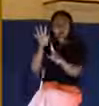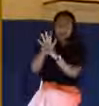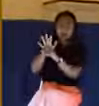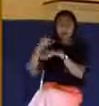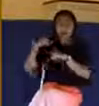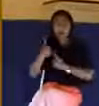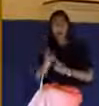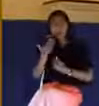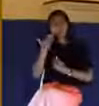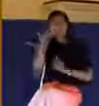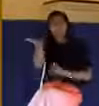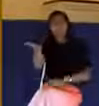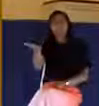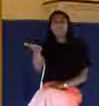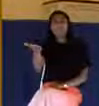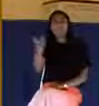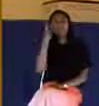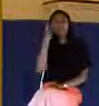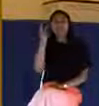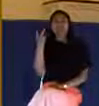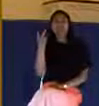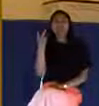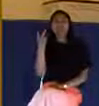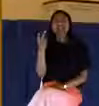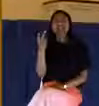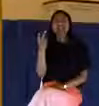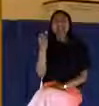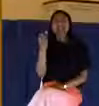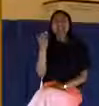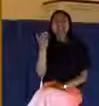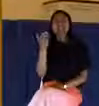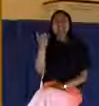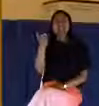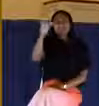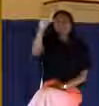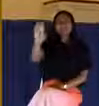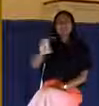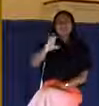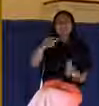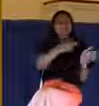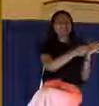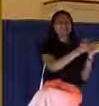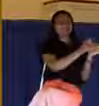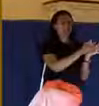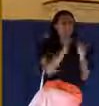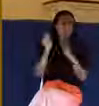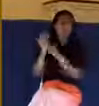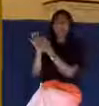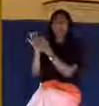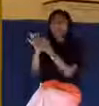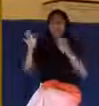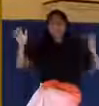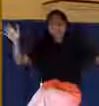We see him hanging there on the cross in agony and in shame